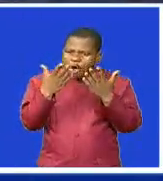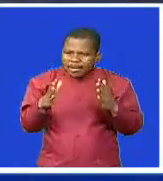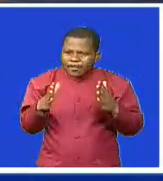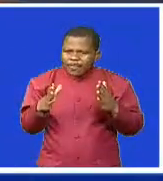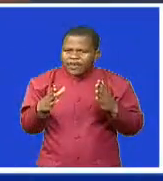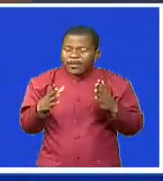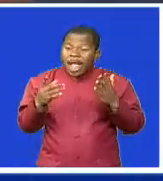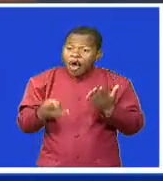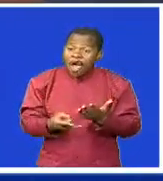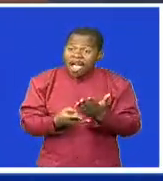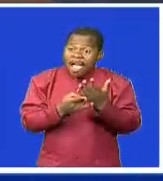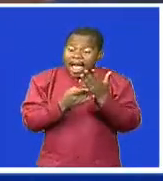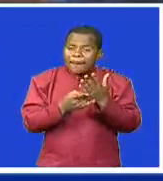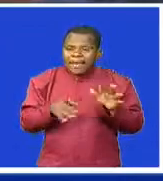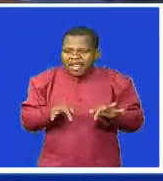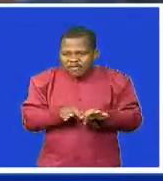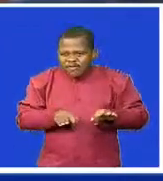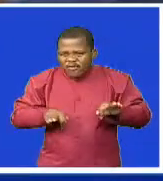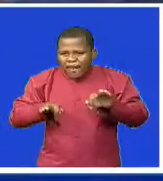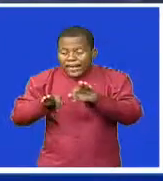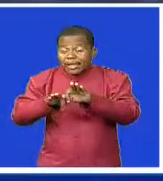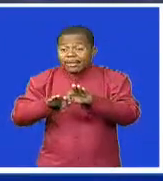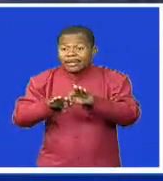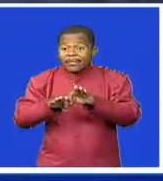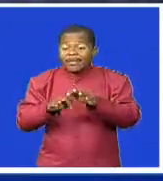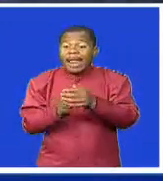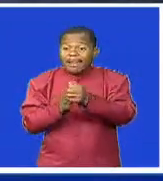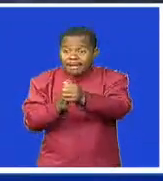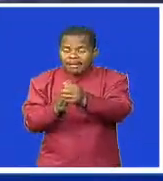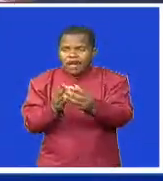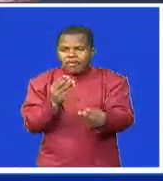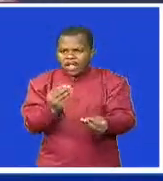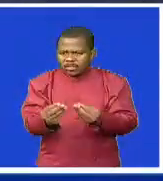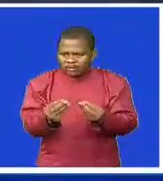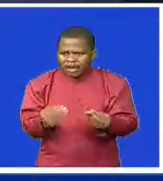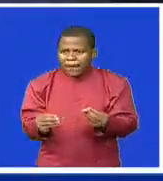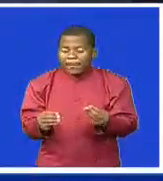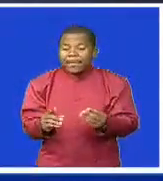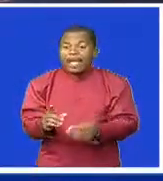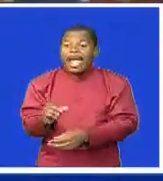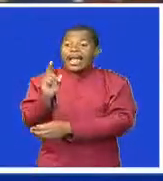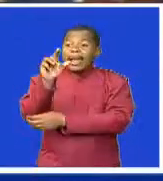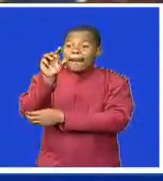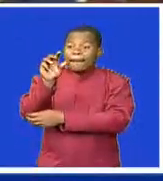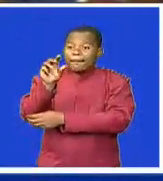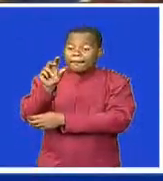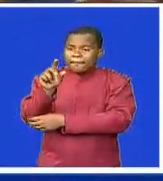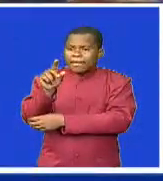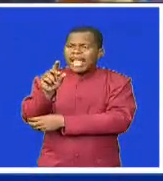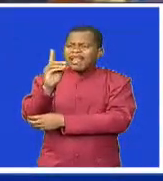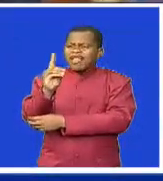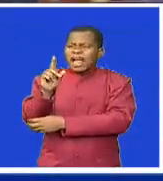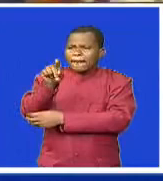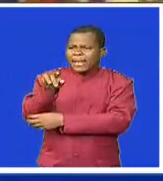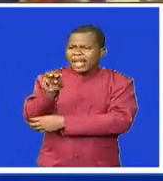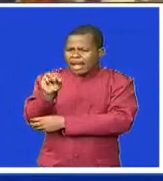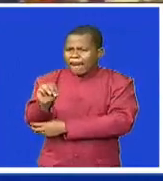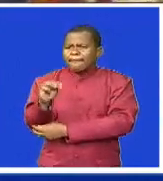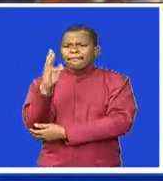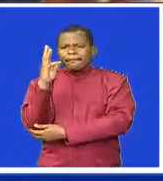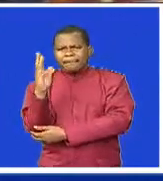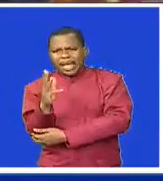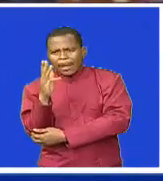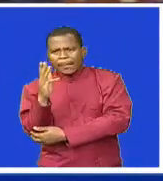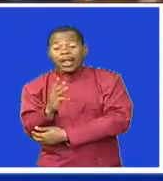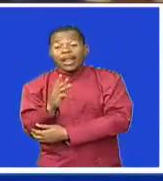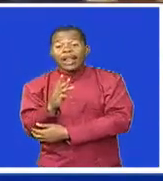-headed families. Speaking at Egudzeni area, during the launch of the project at Ngambule Homestead, the Deputy Prime Minister Tempa